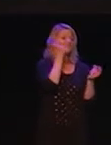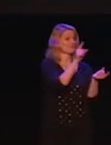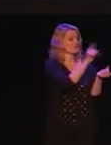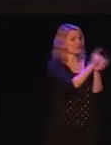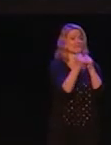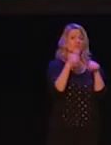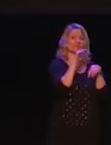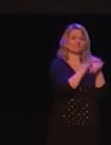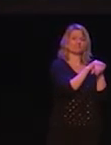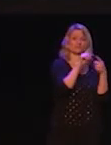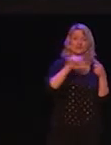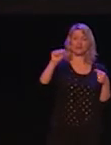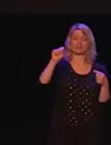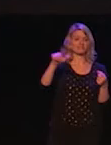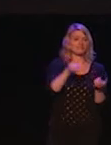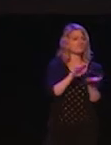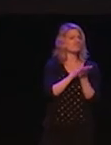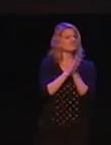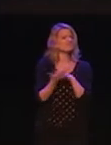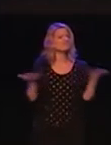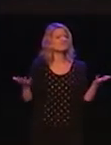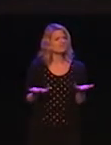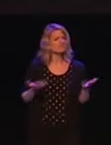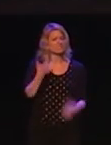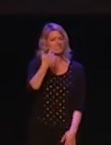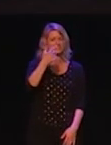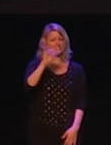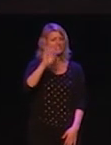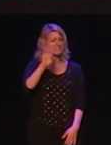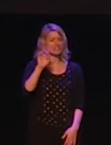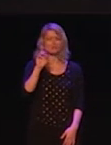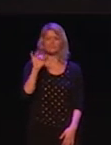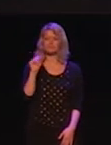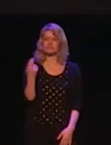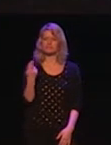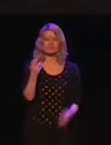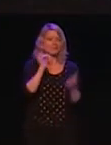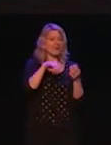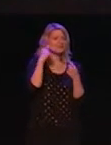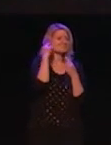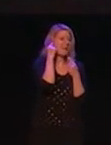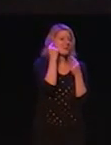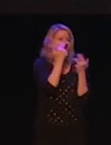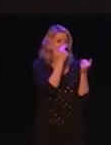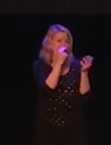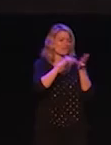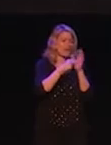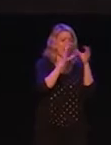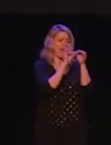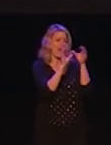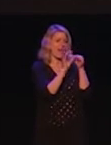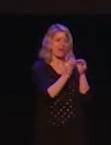you remember language, learn your language, but if you just translate them from English into ASL, they don't rhyme, and it